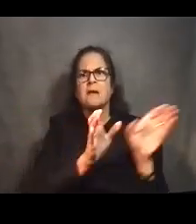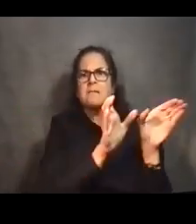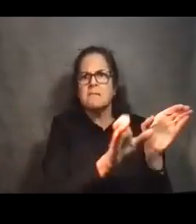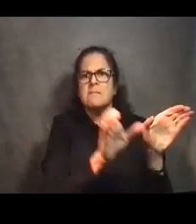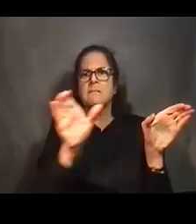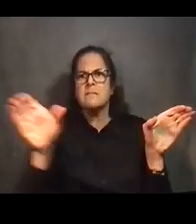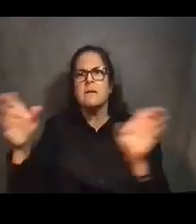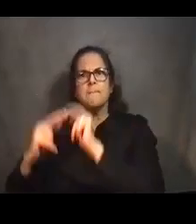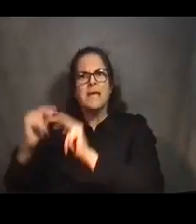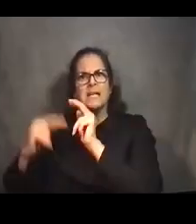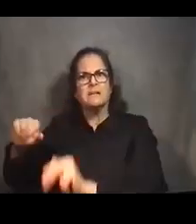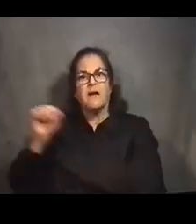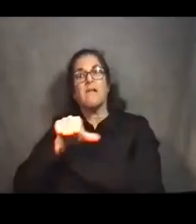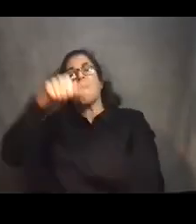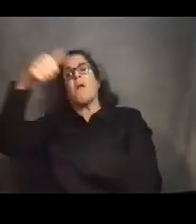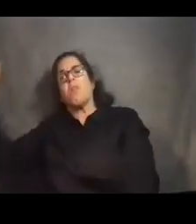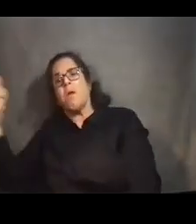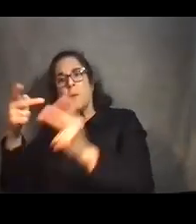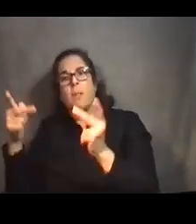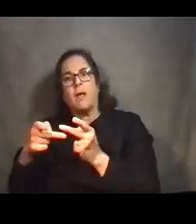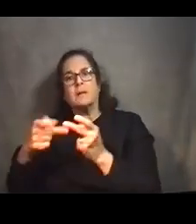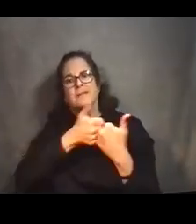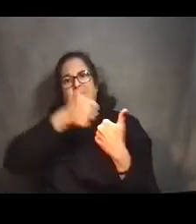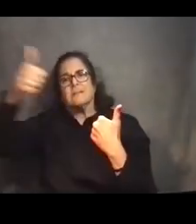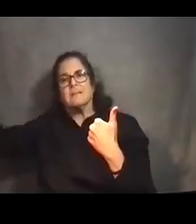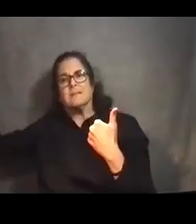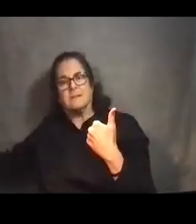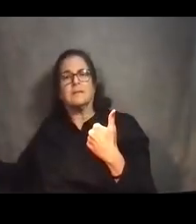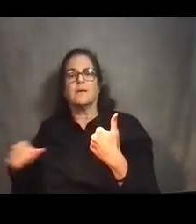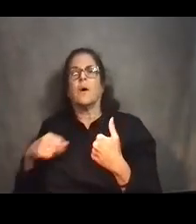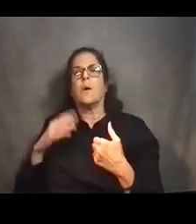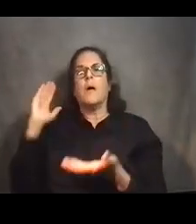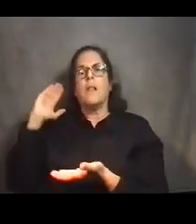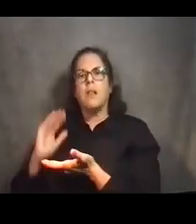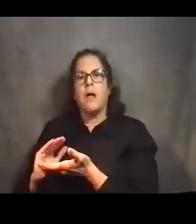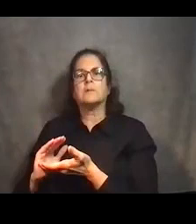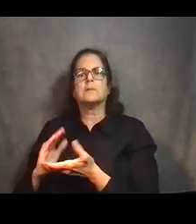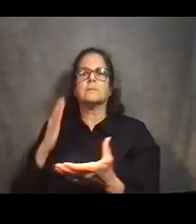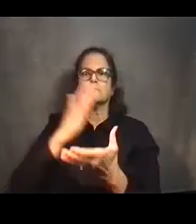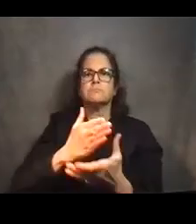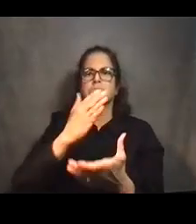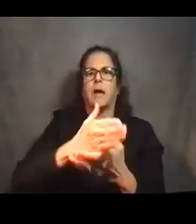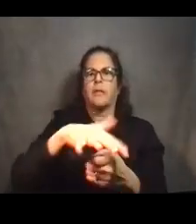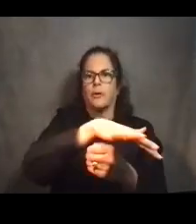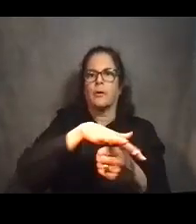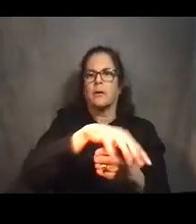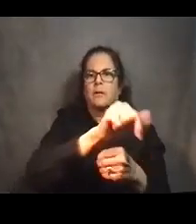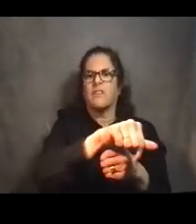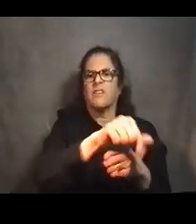off-site, which brings a lot of the work, keeps a lot of the work away from the project site, which helps reduce some of the impacts at the project.